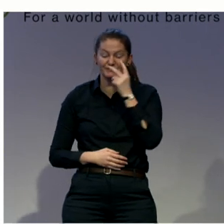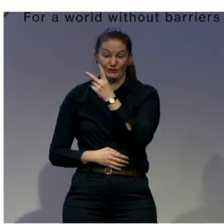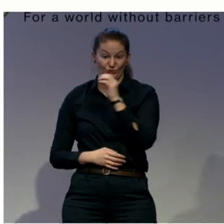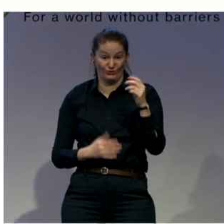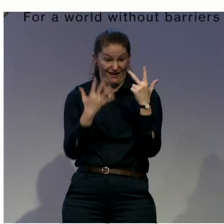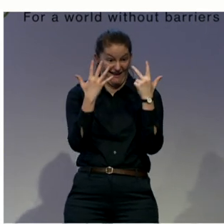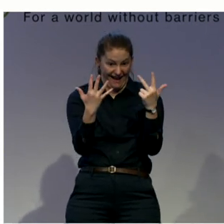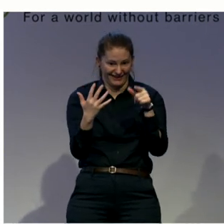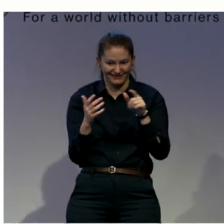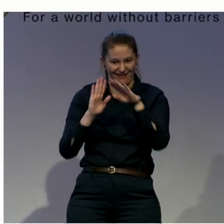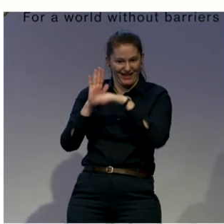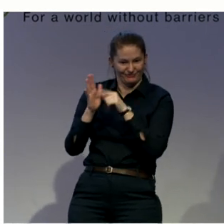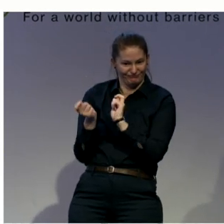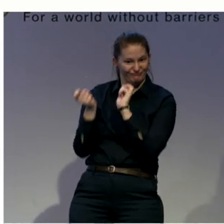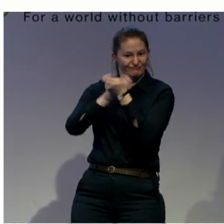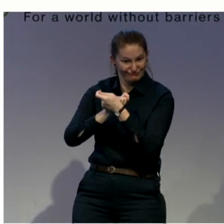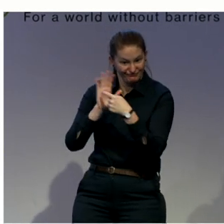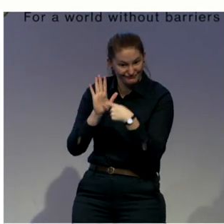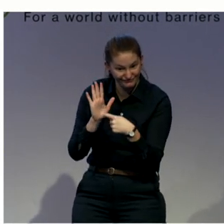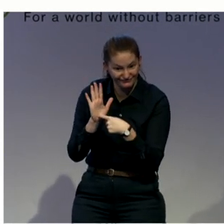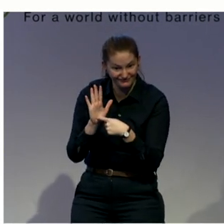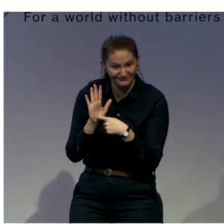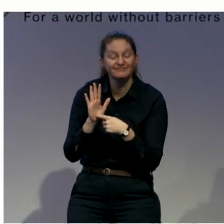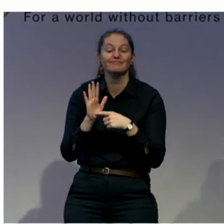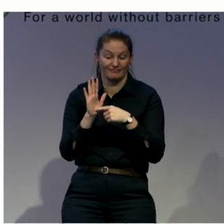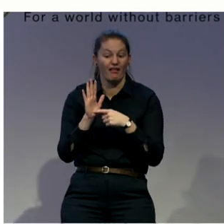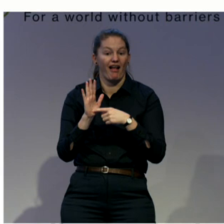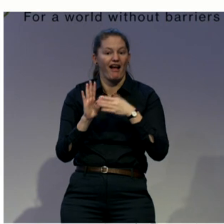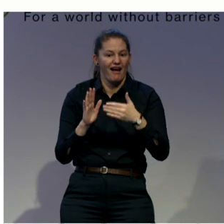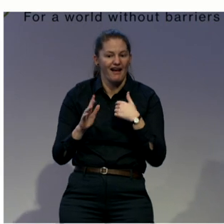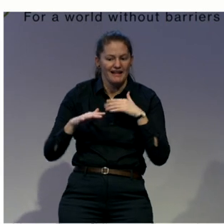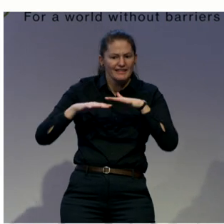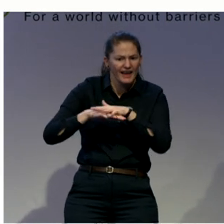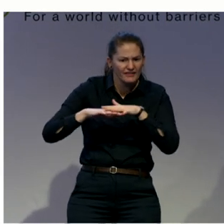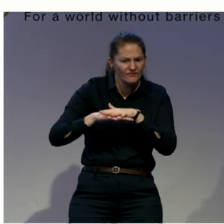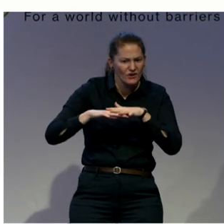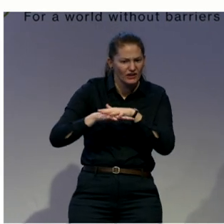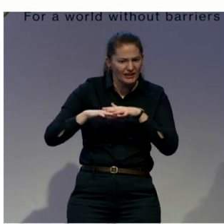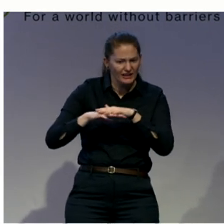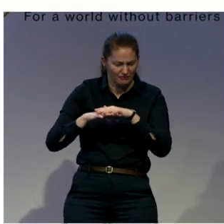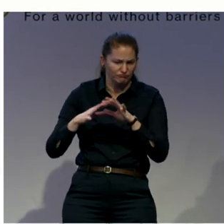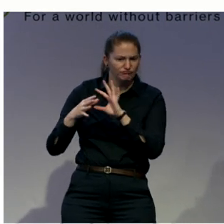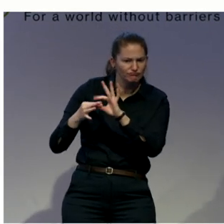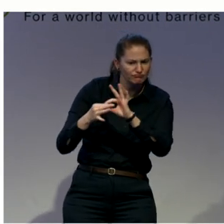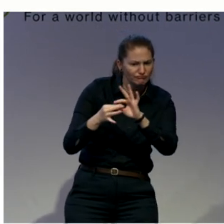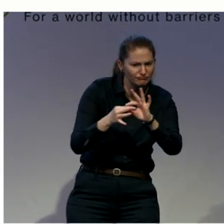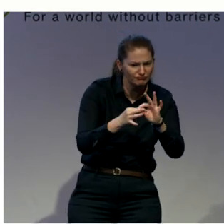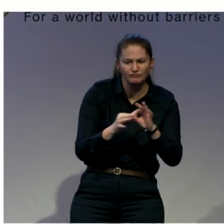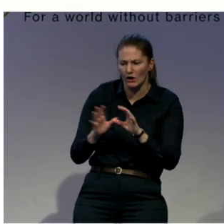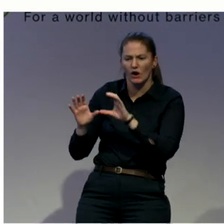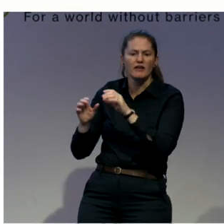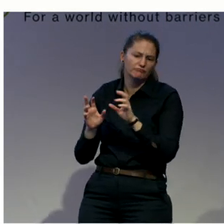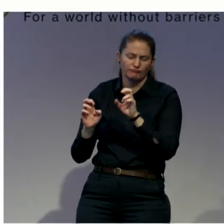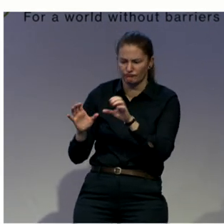I, as a part of a network of civil society organizations that were involved in the reform, that's called the